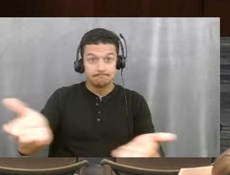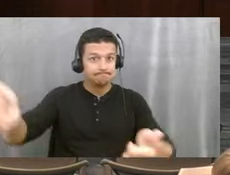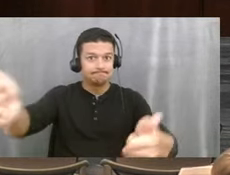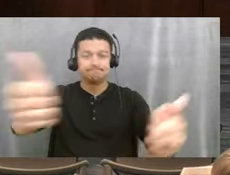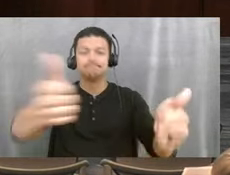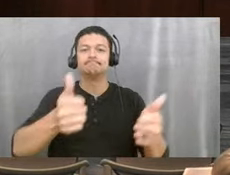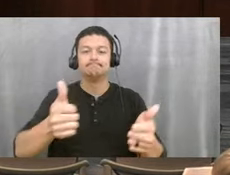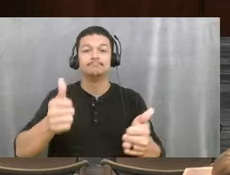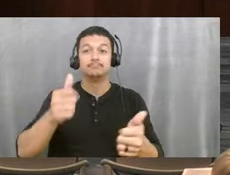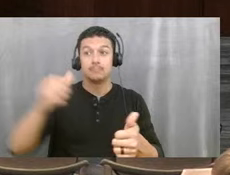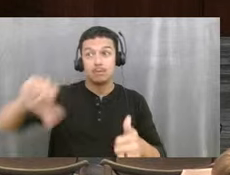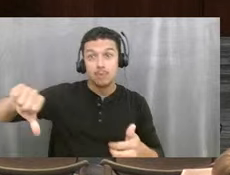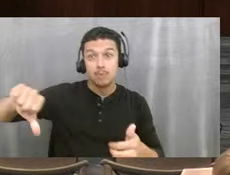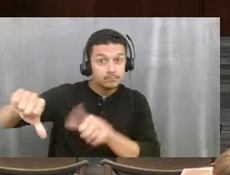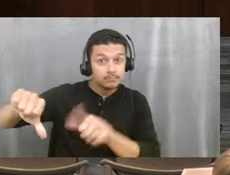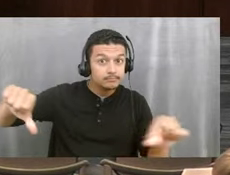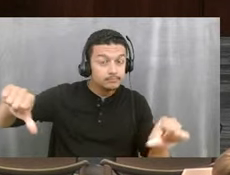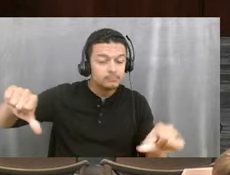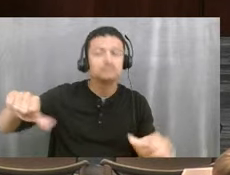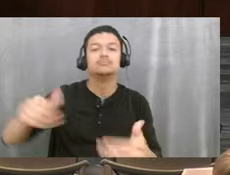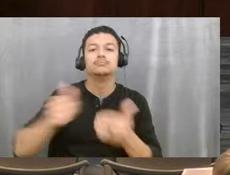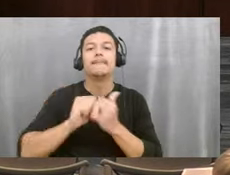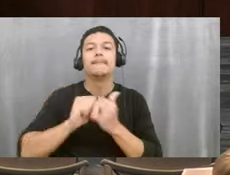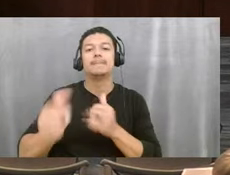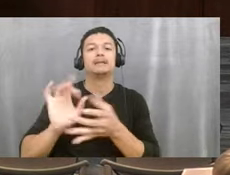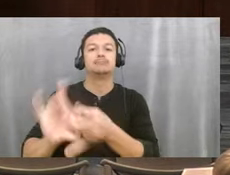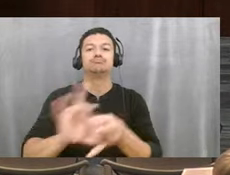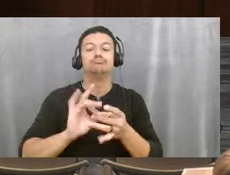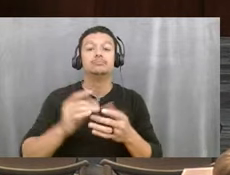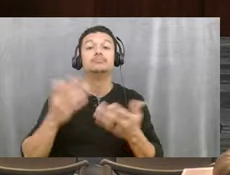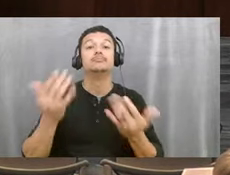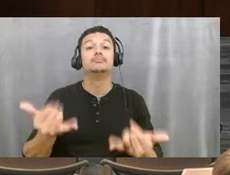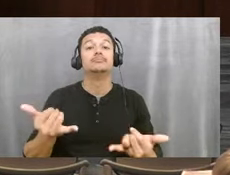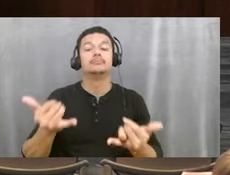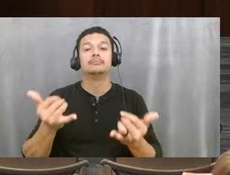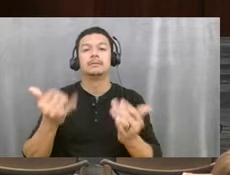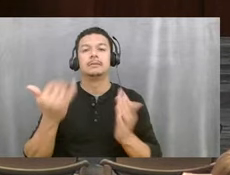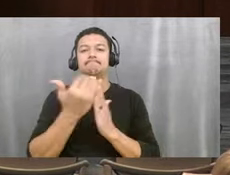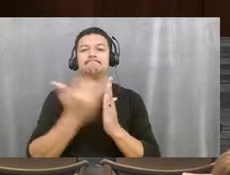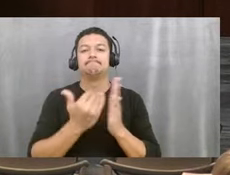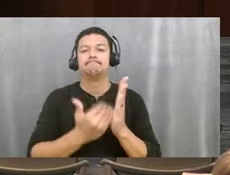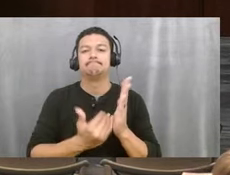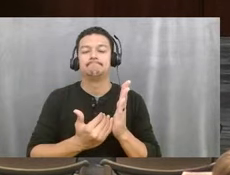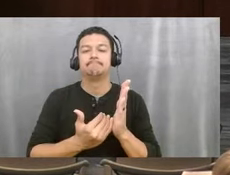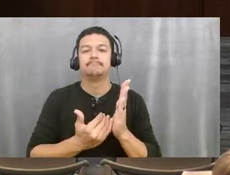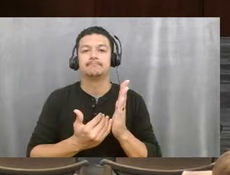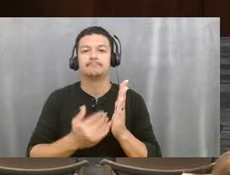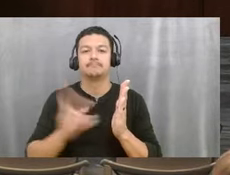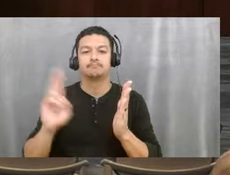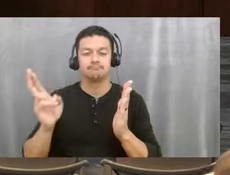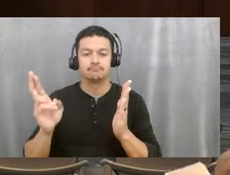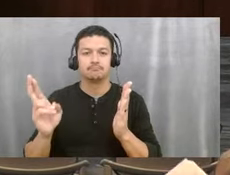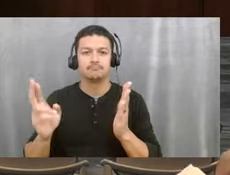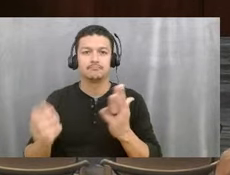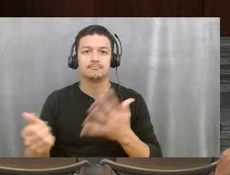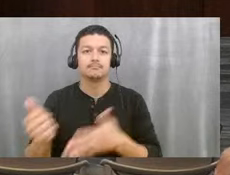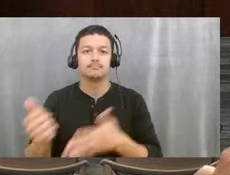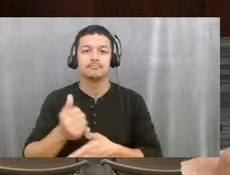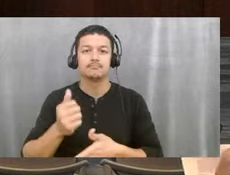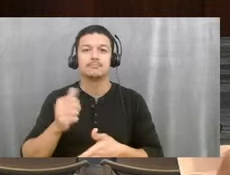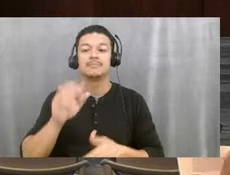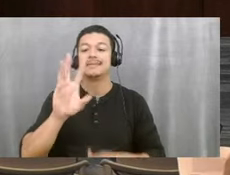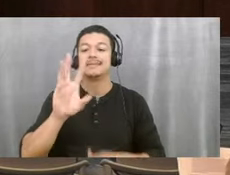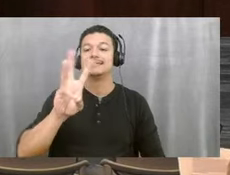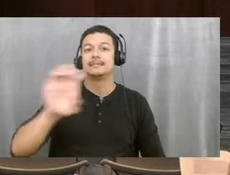opposed? Motion passes unanimously. Let's address these pulled items in the order that we see them in the agenda, which would be 6E